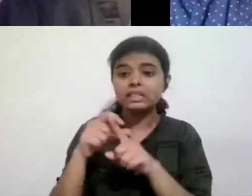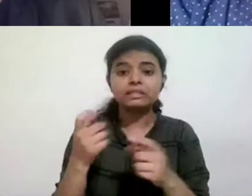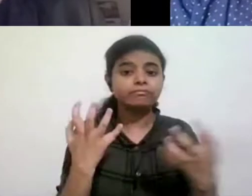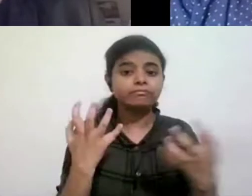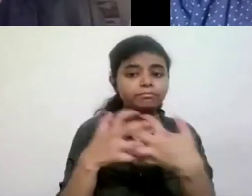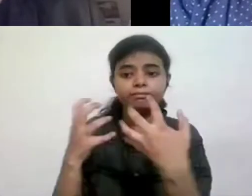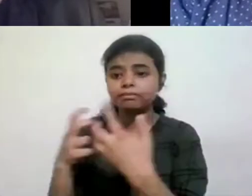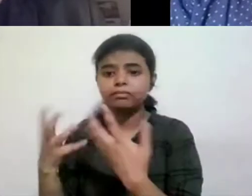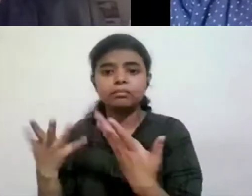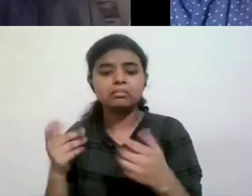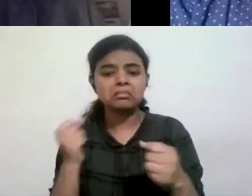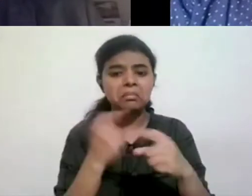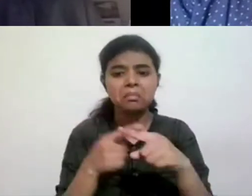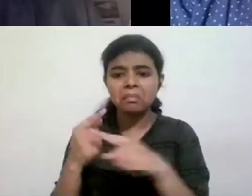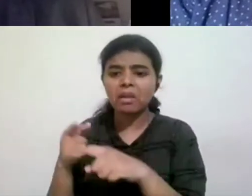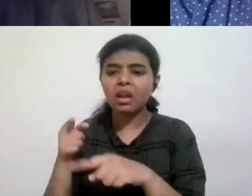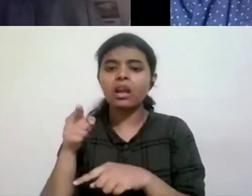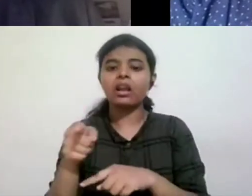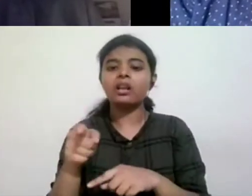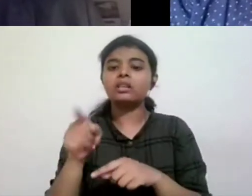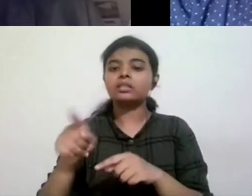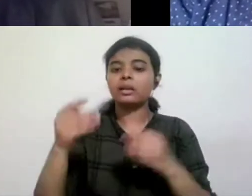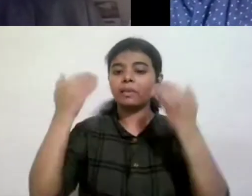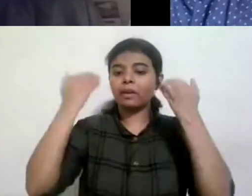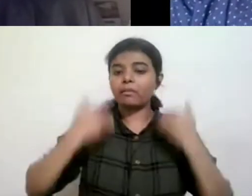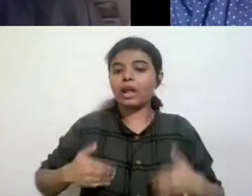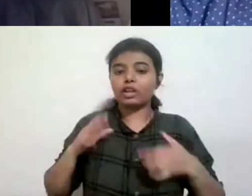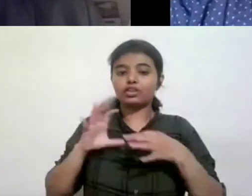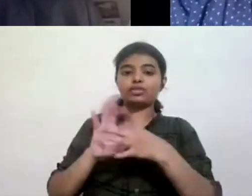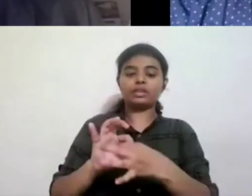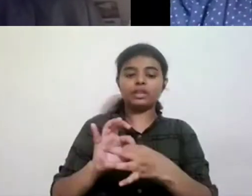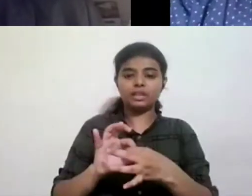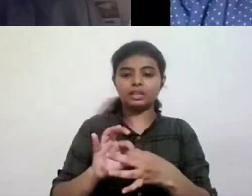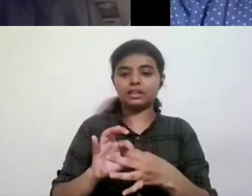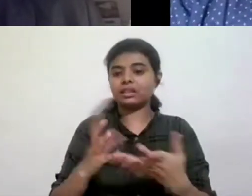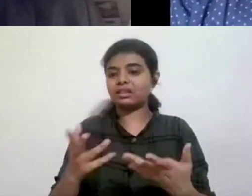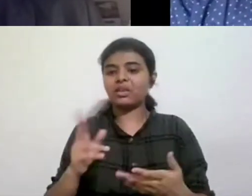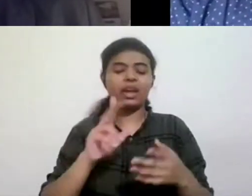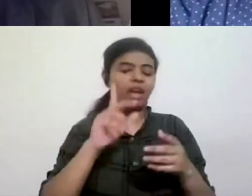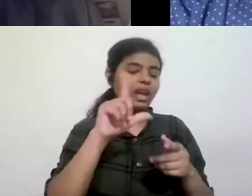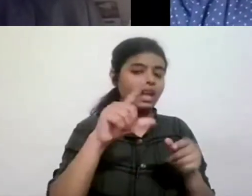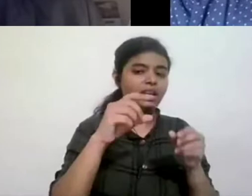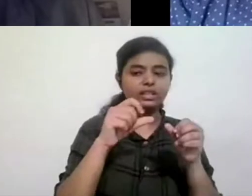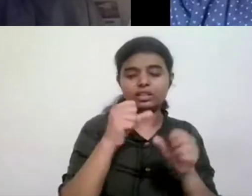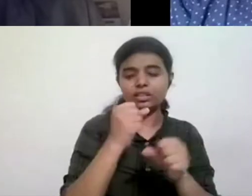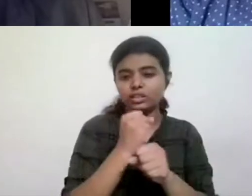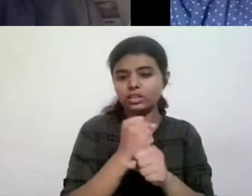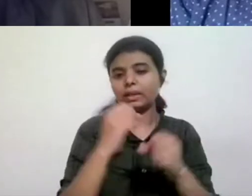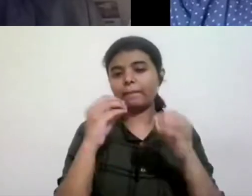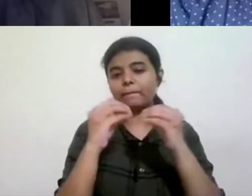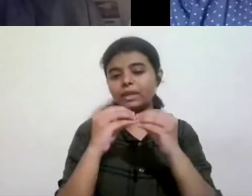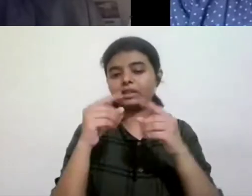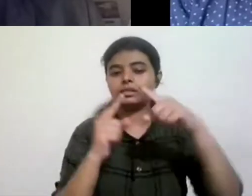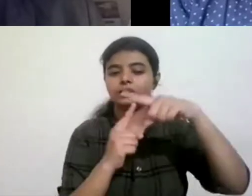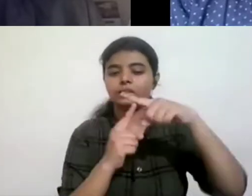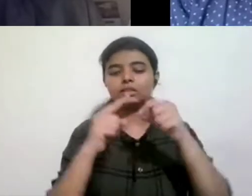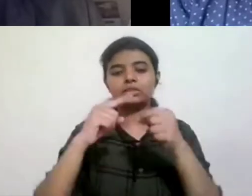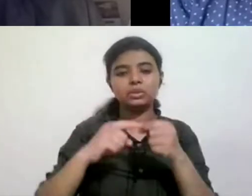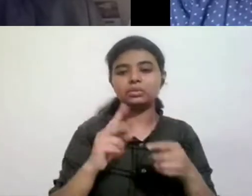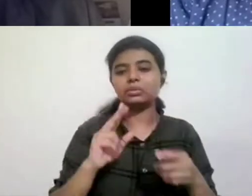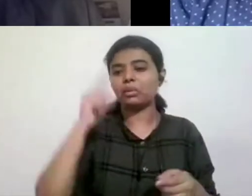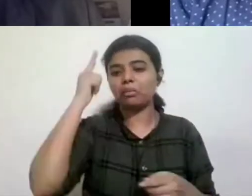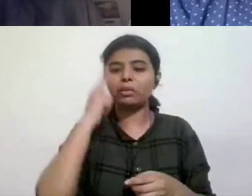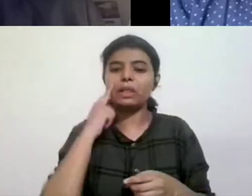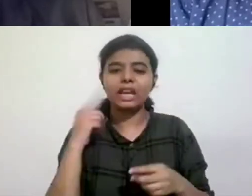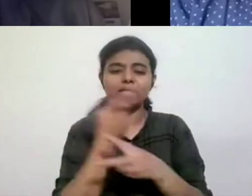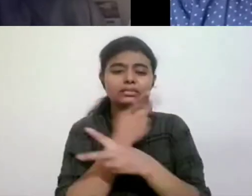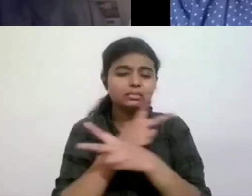by a disenfranchised biological trait, for example, black, LGBTQ, physically disabled, and so forth. All right. Uh, that